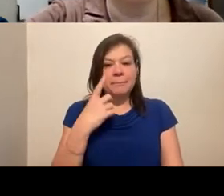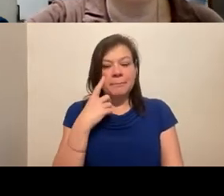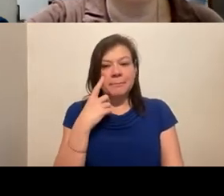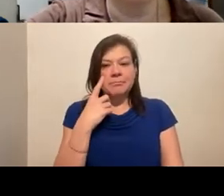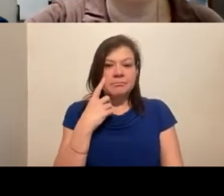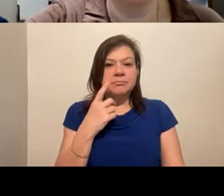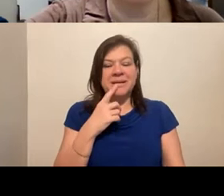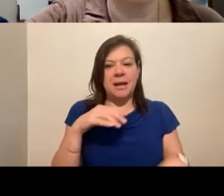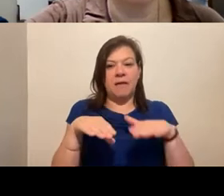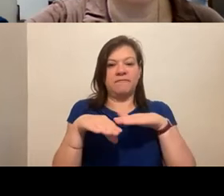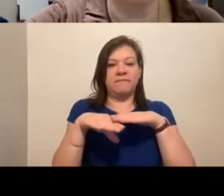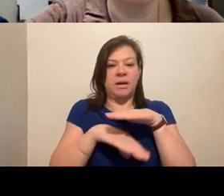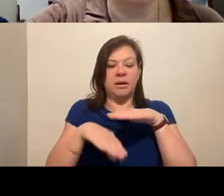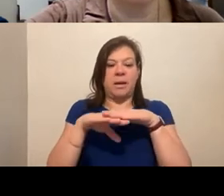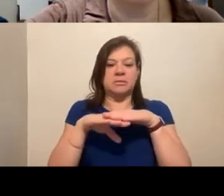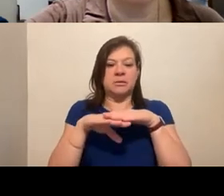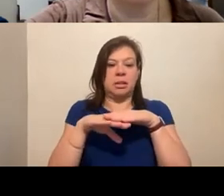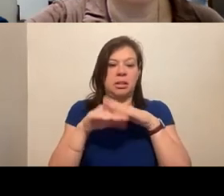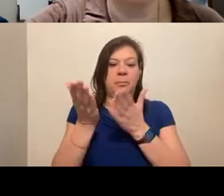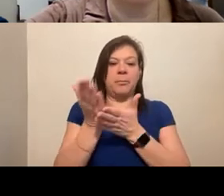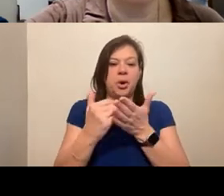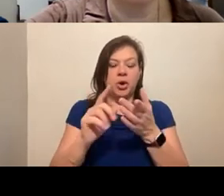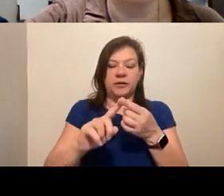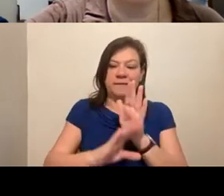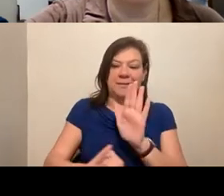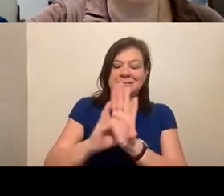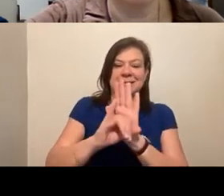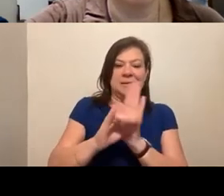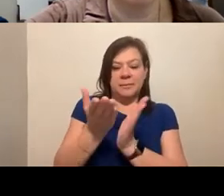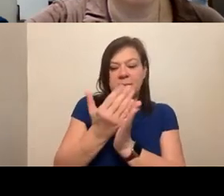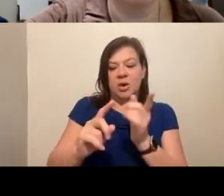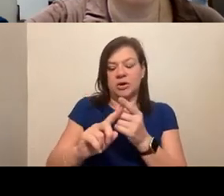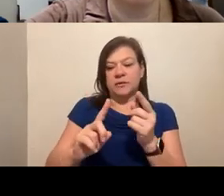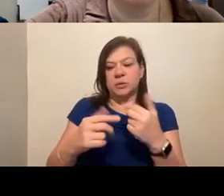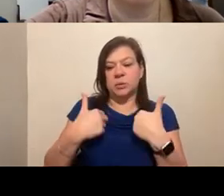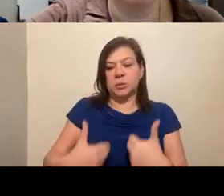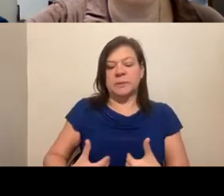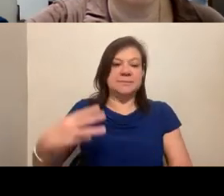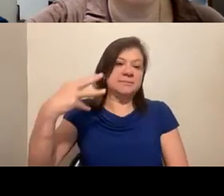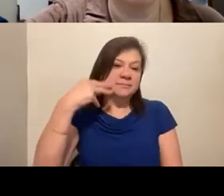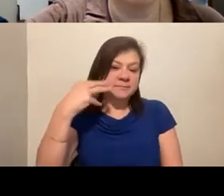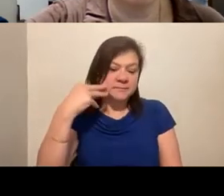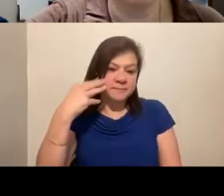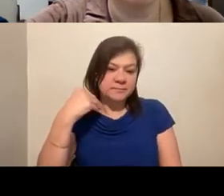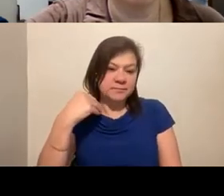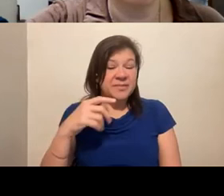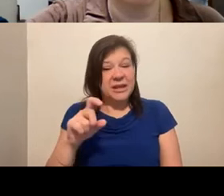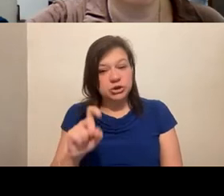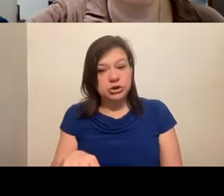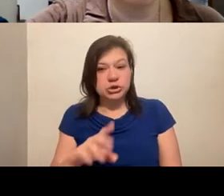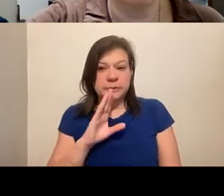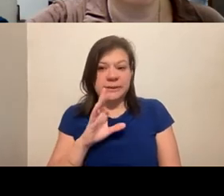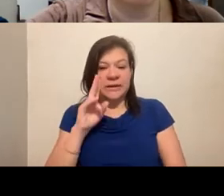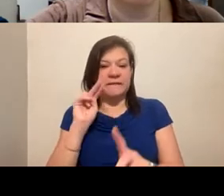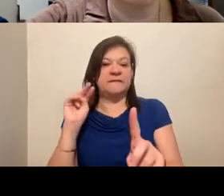fundamental part of identity and part of human experience, that it really should be sort of viewed